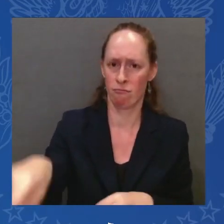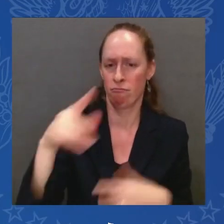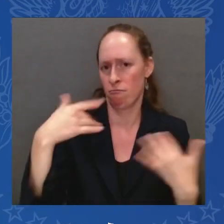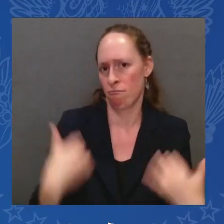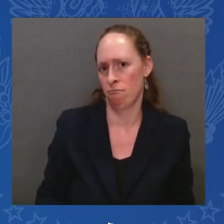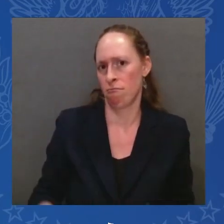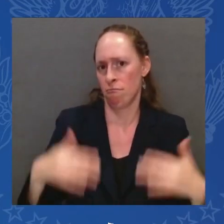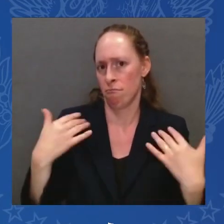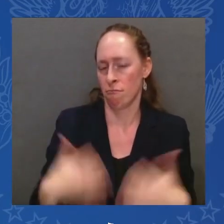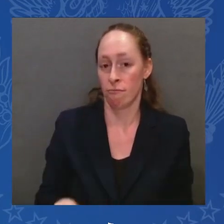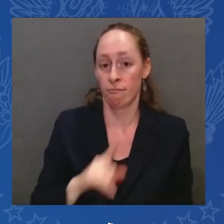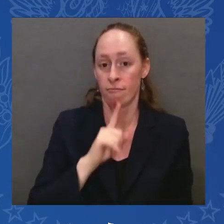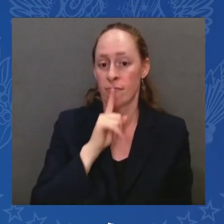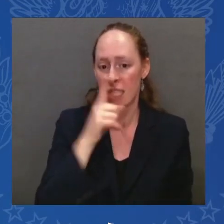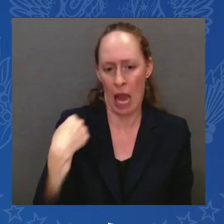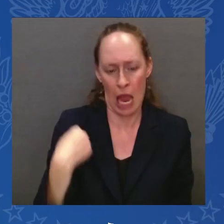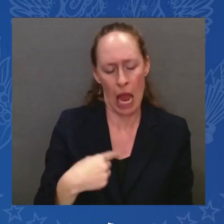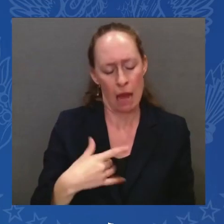that is